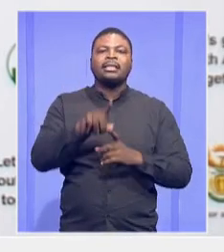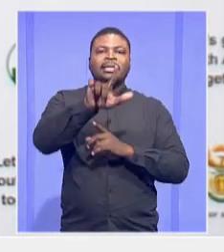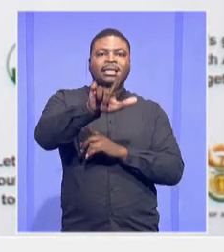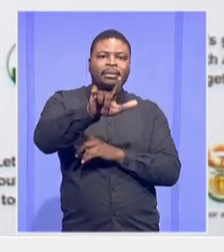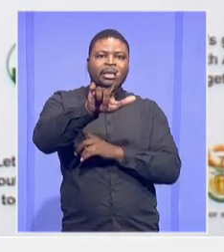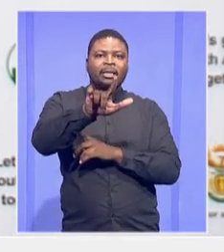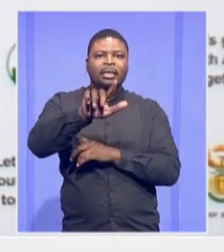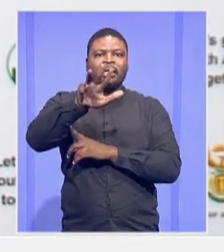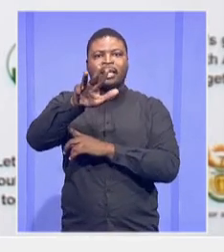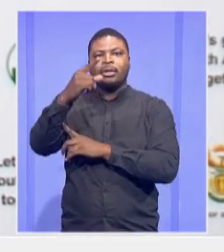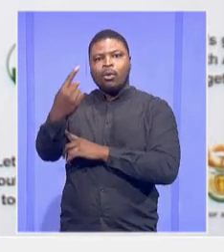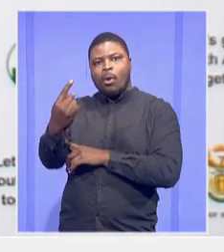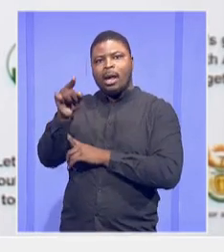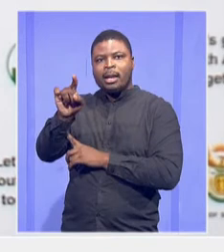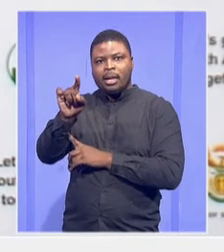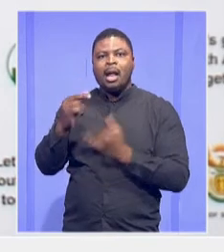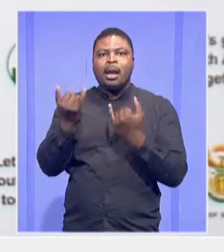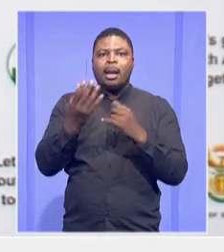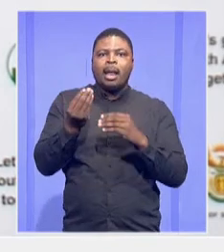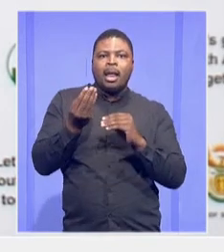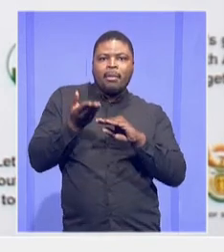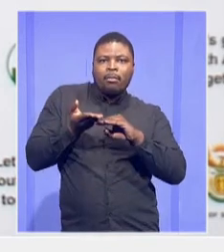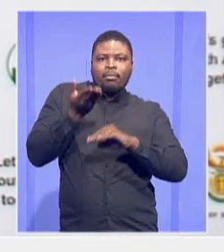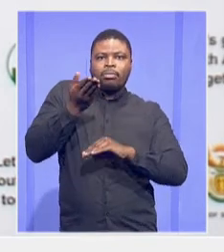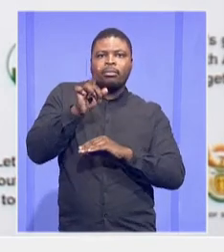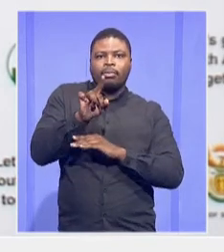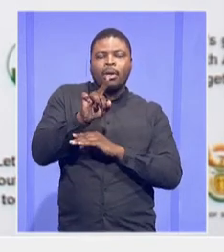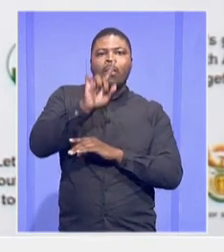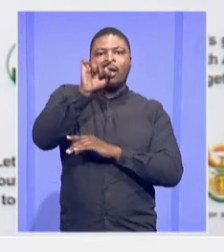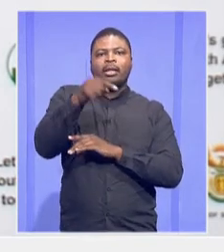of course, increased to 1,053.